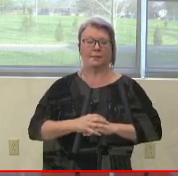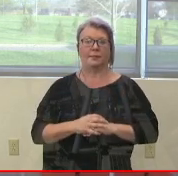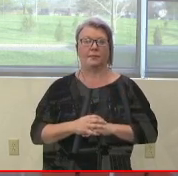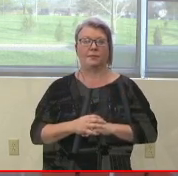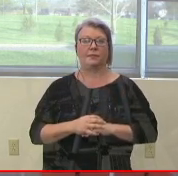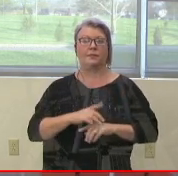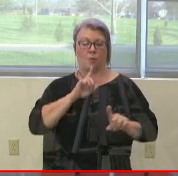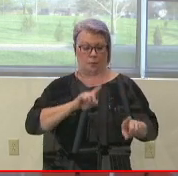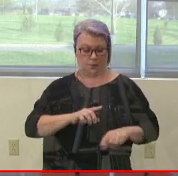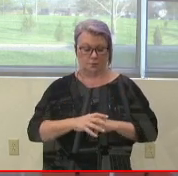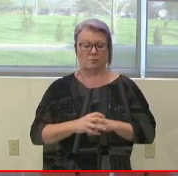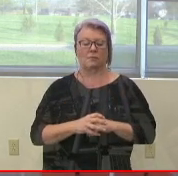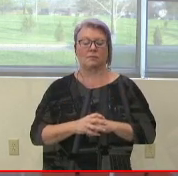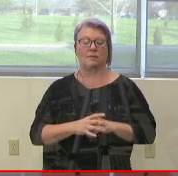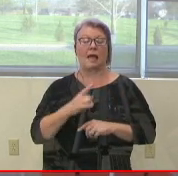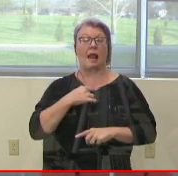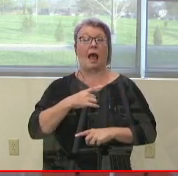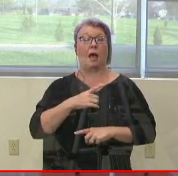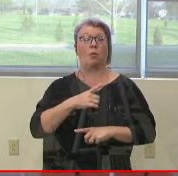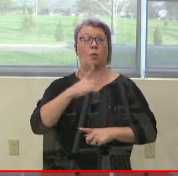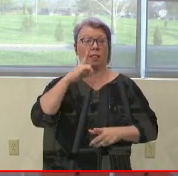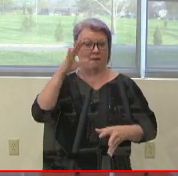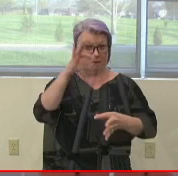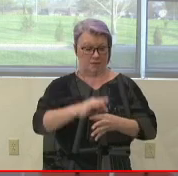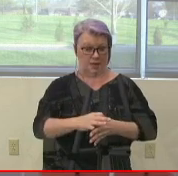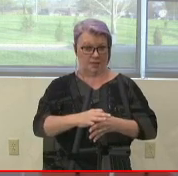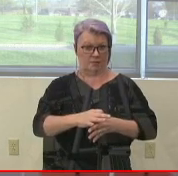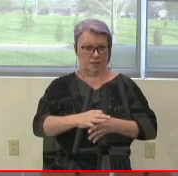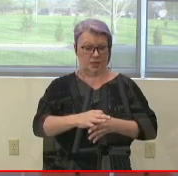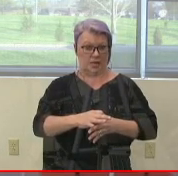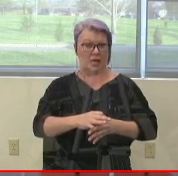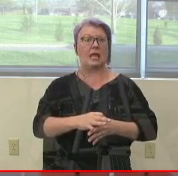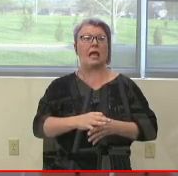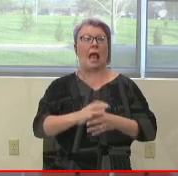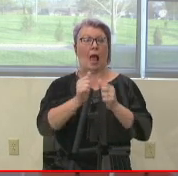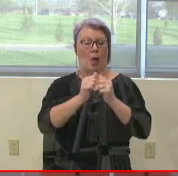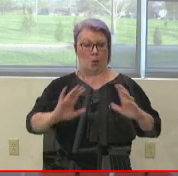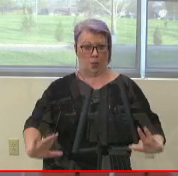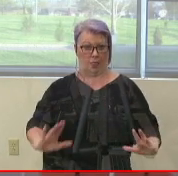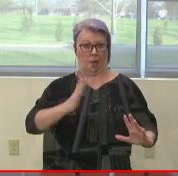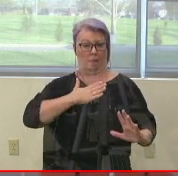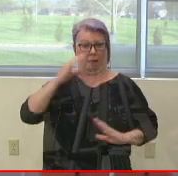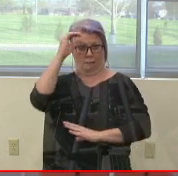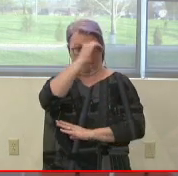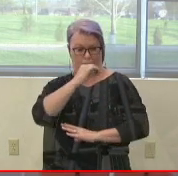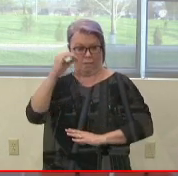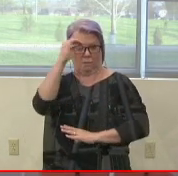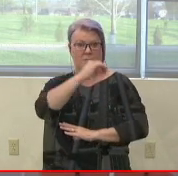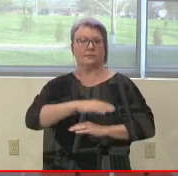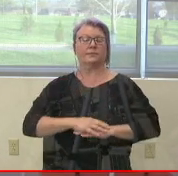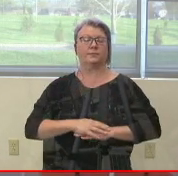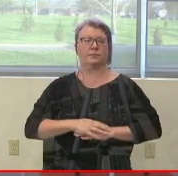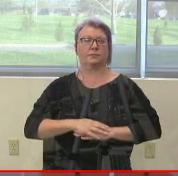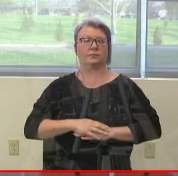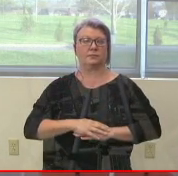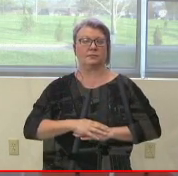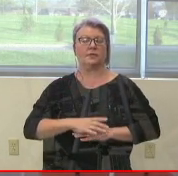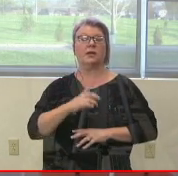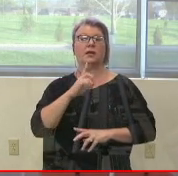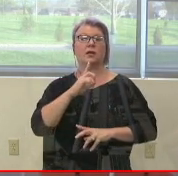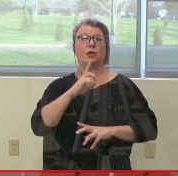and that I will faithfully and impartially discharge the duties of school